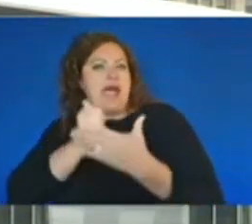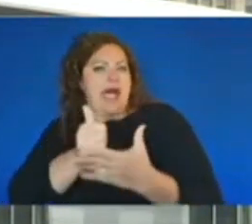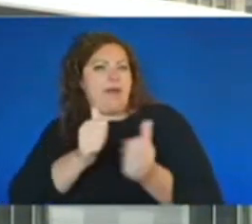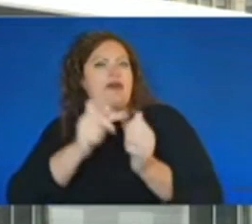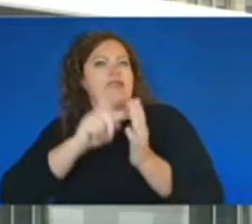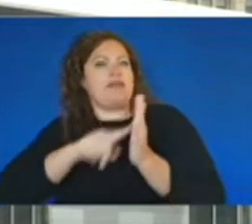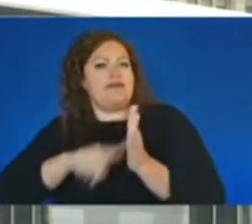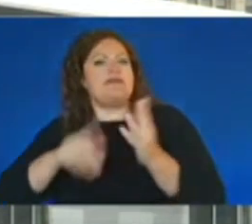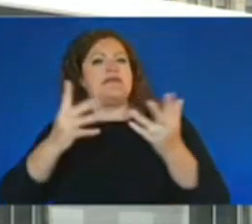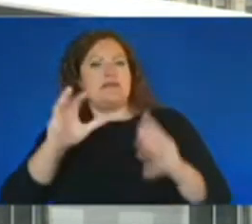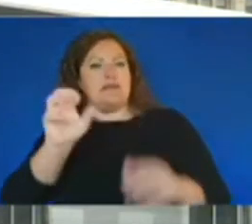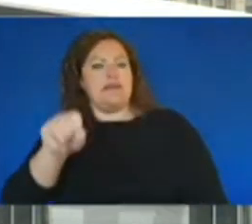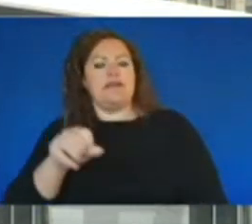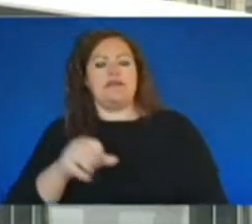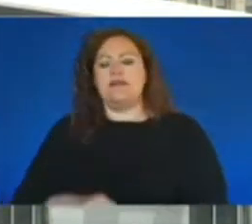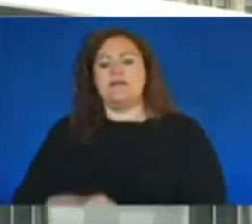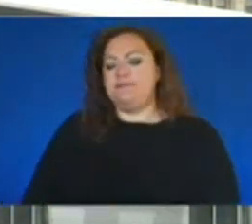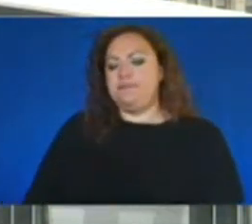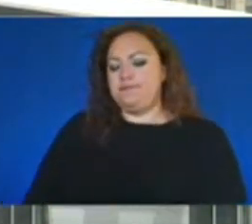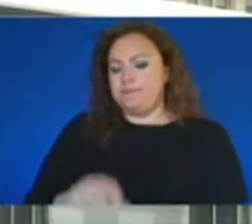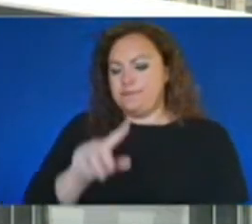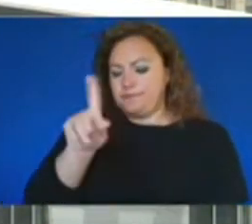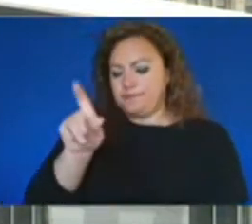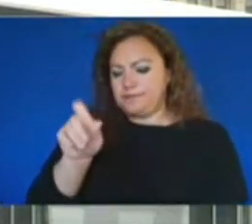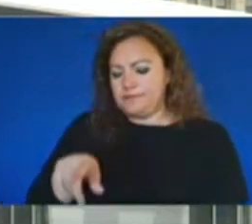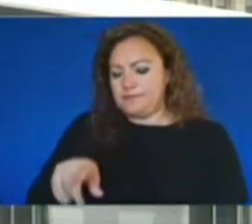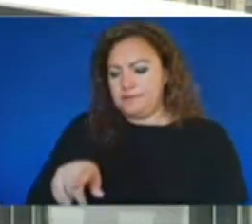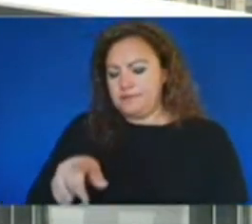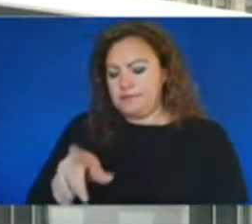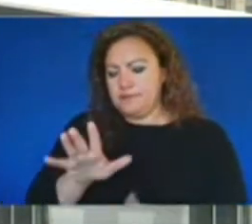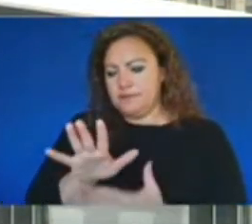In this case, is it solved? What's next?